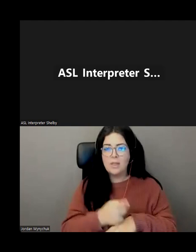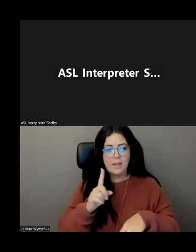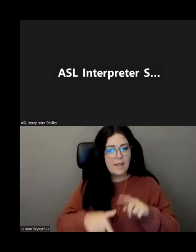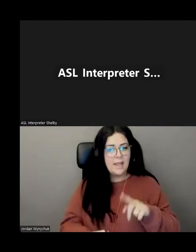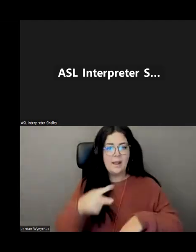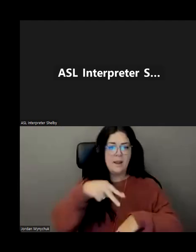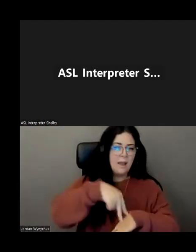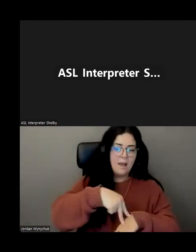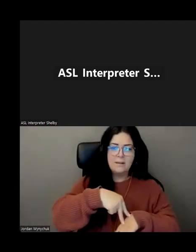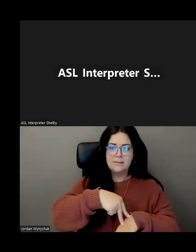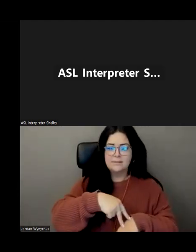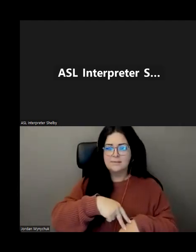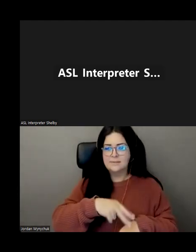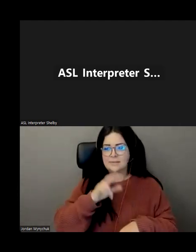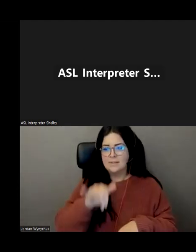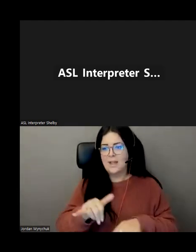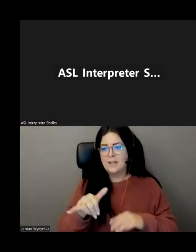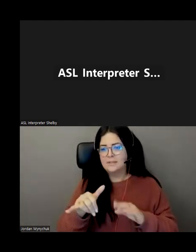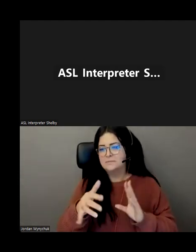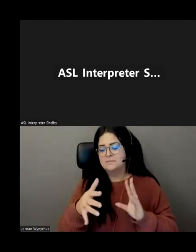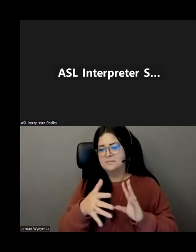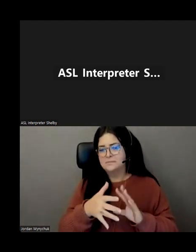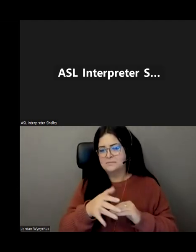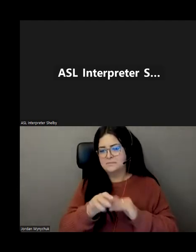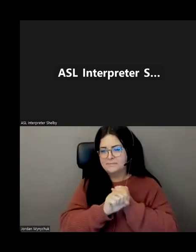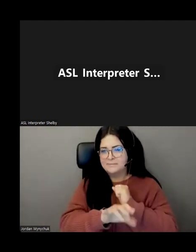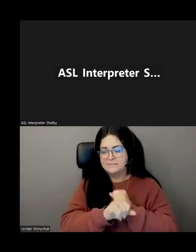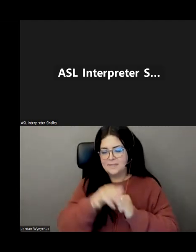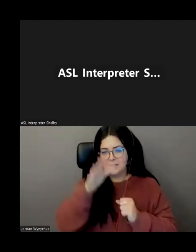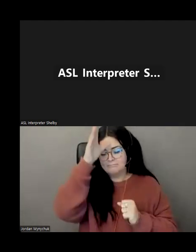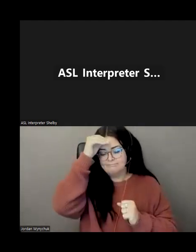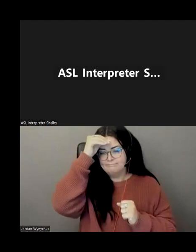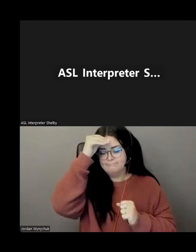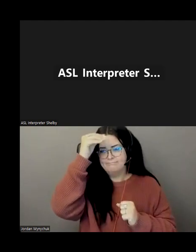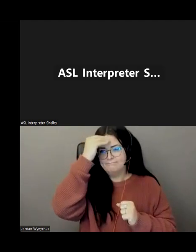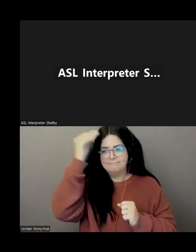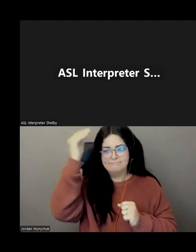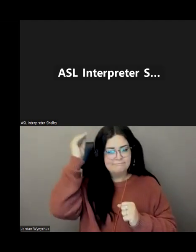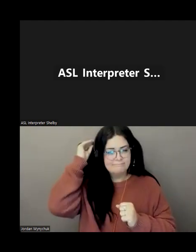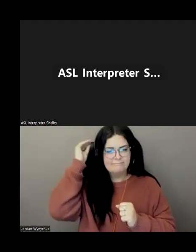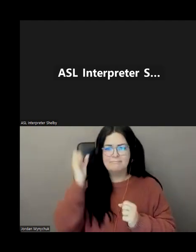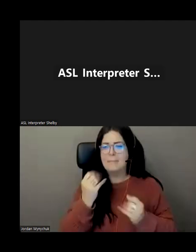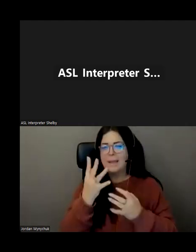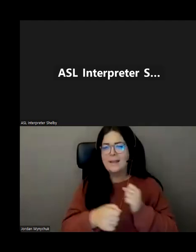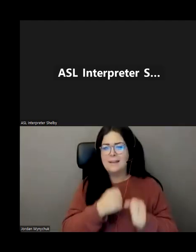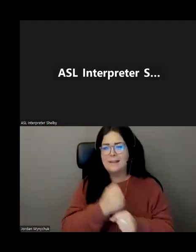it's kind of engraved in my my memory but i think a lot of people remember that commercial um but that was that was decades ago